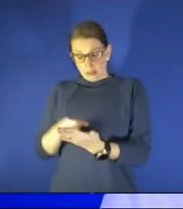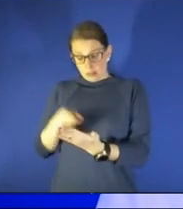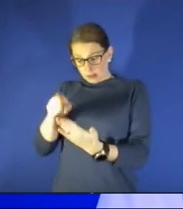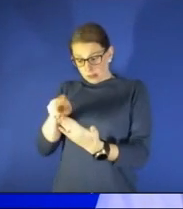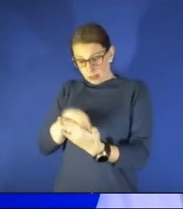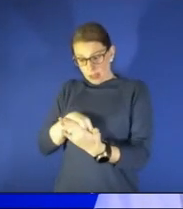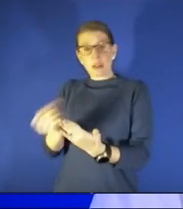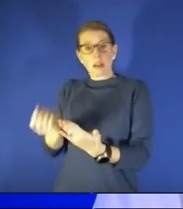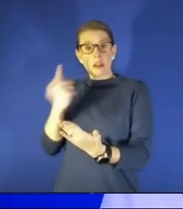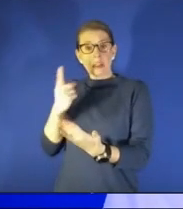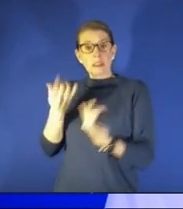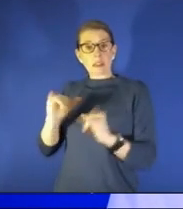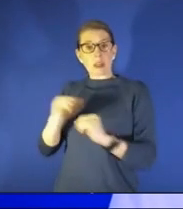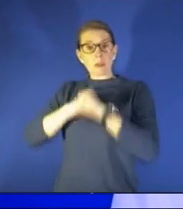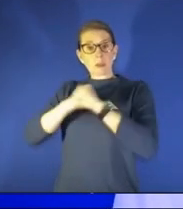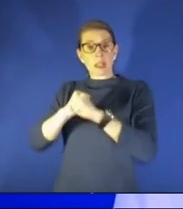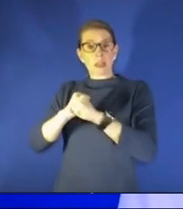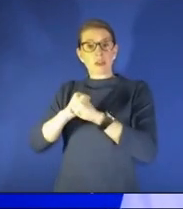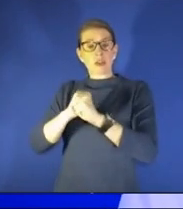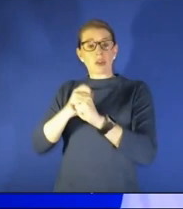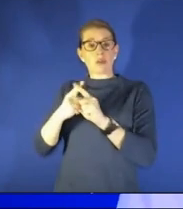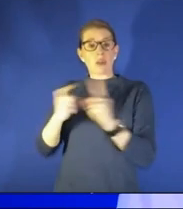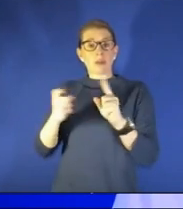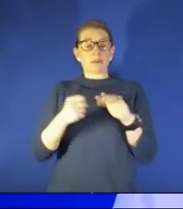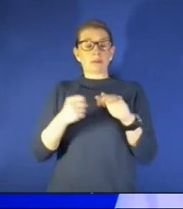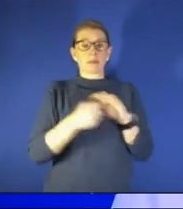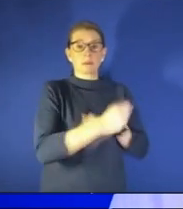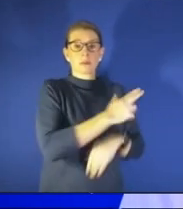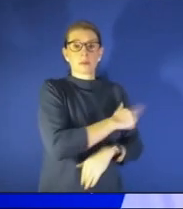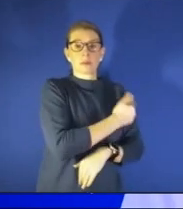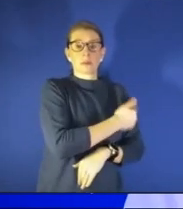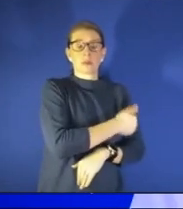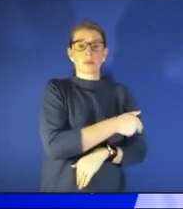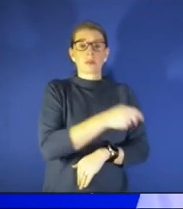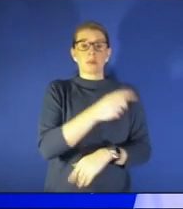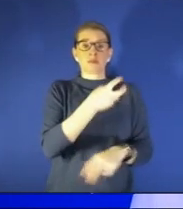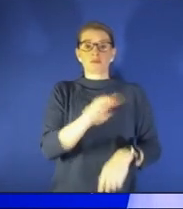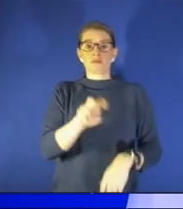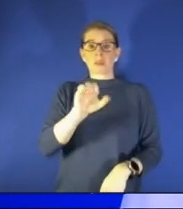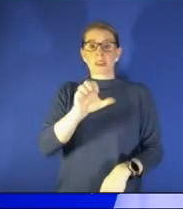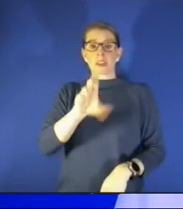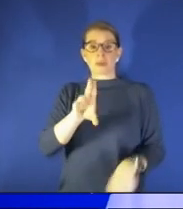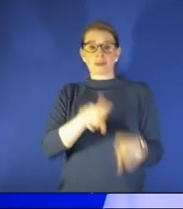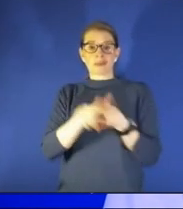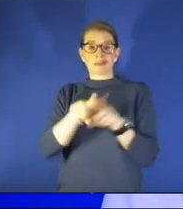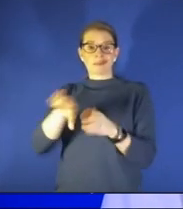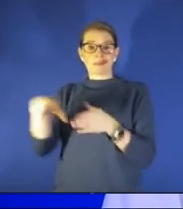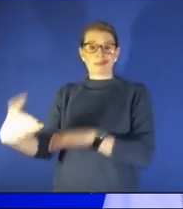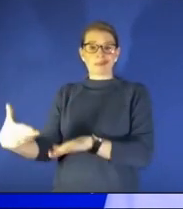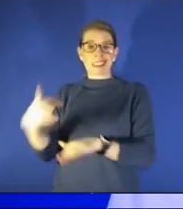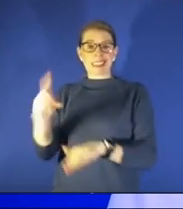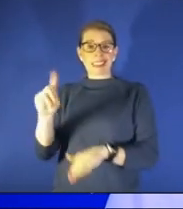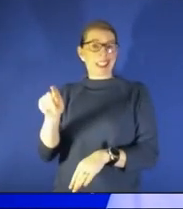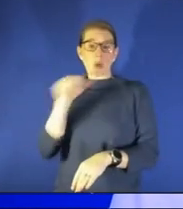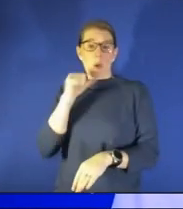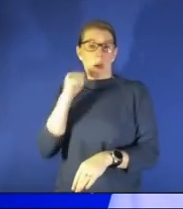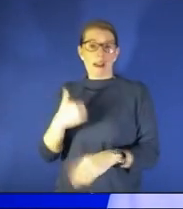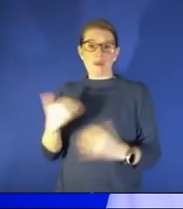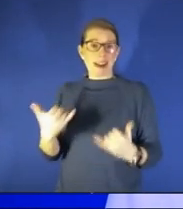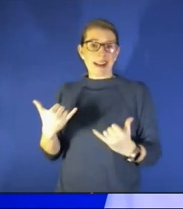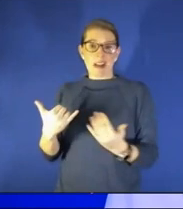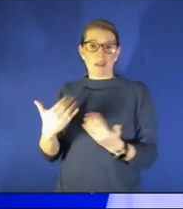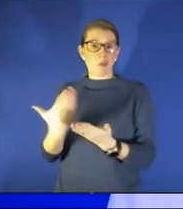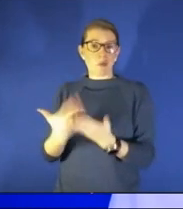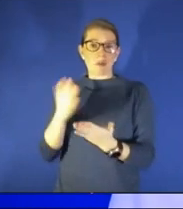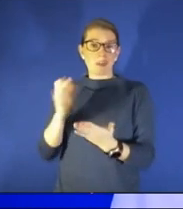protection from going to the hospital going to the icu and dying we just don't have the data now we certainly want to look for that i think we are looking to